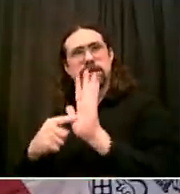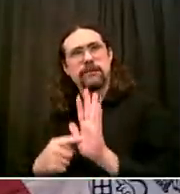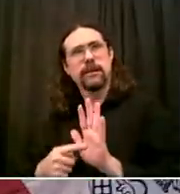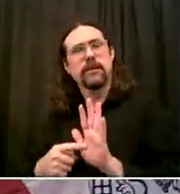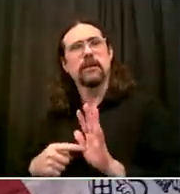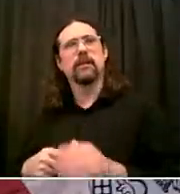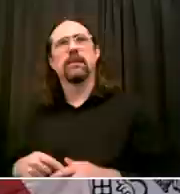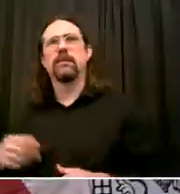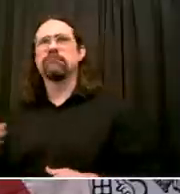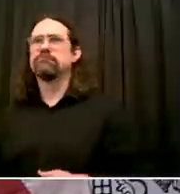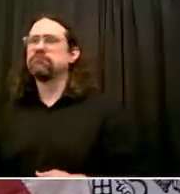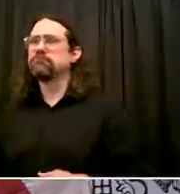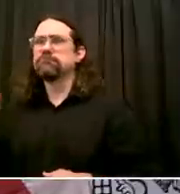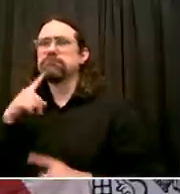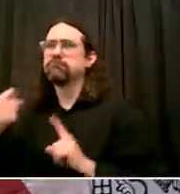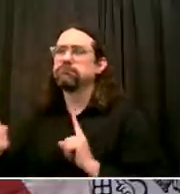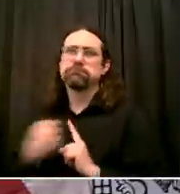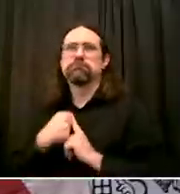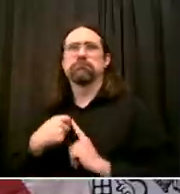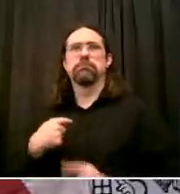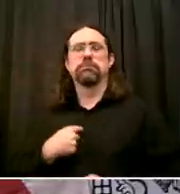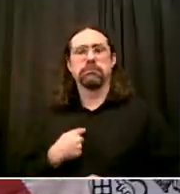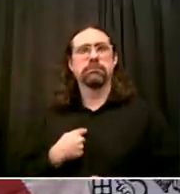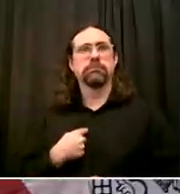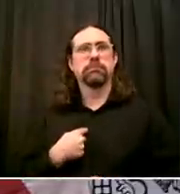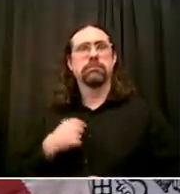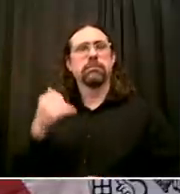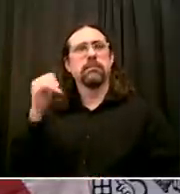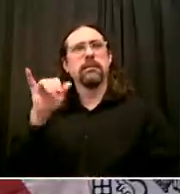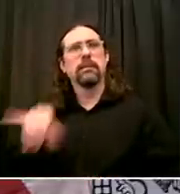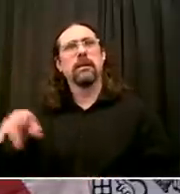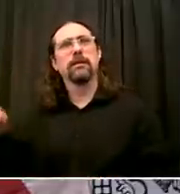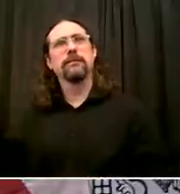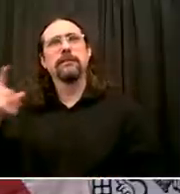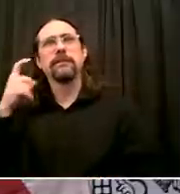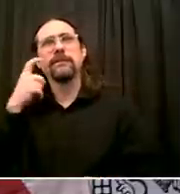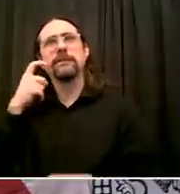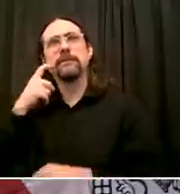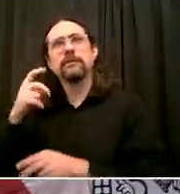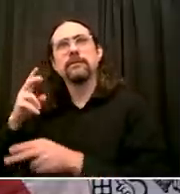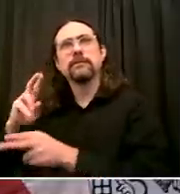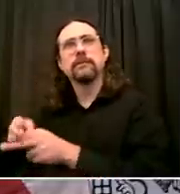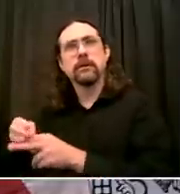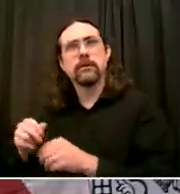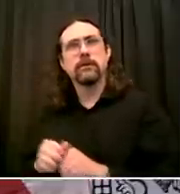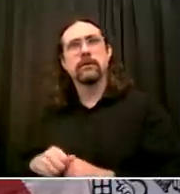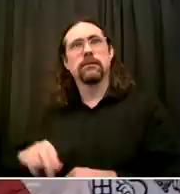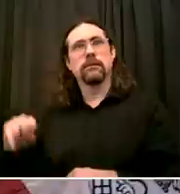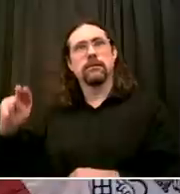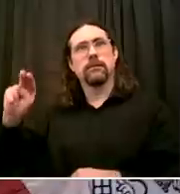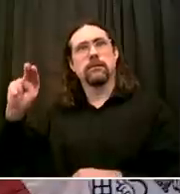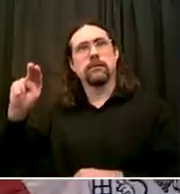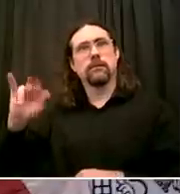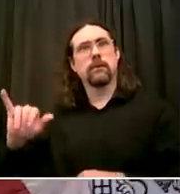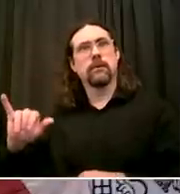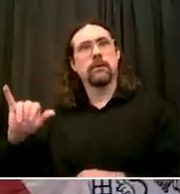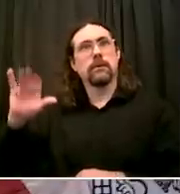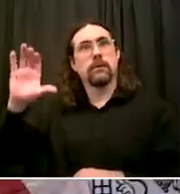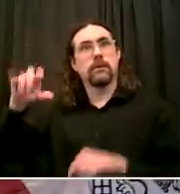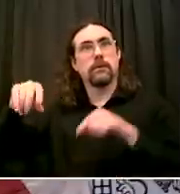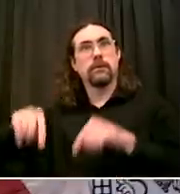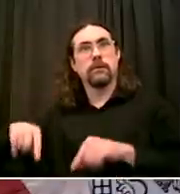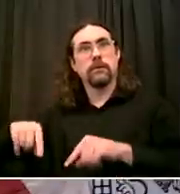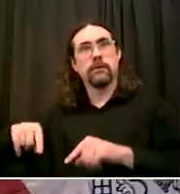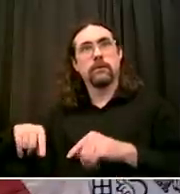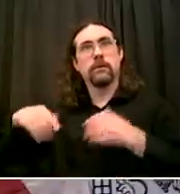precepts Of an architect and builder And a government official named Robert Moses And the fact